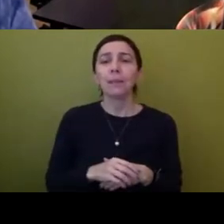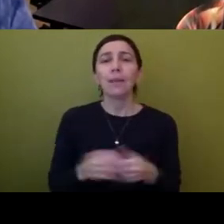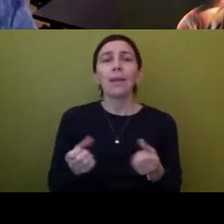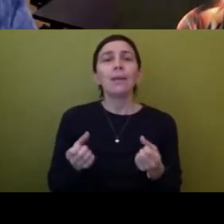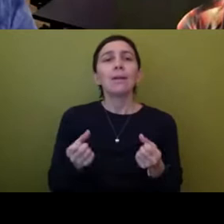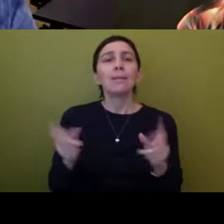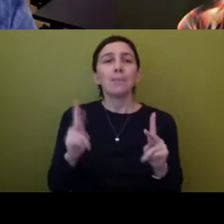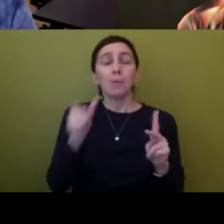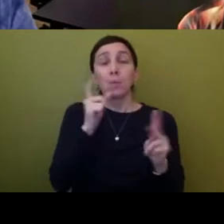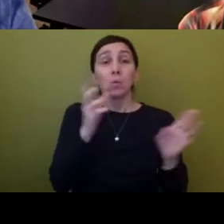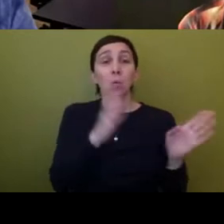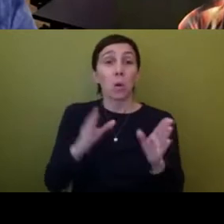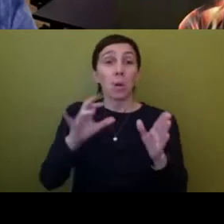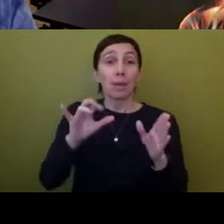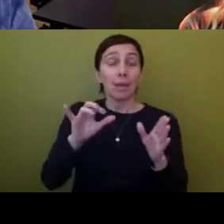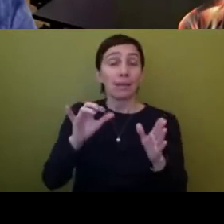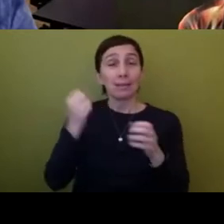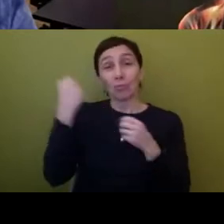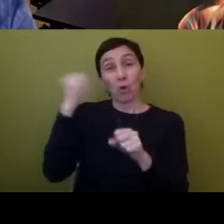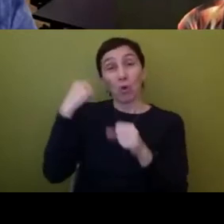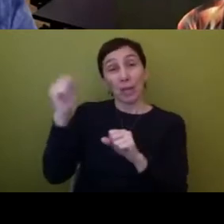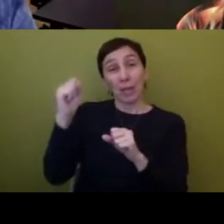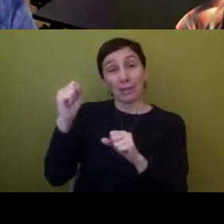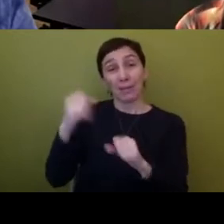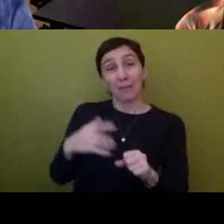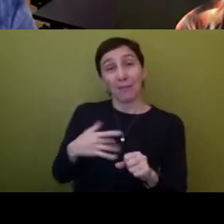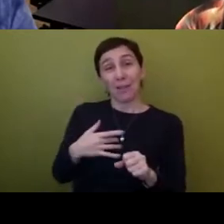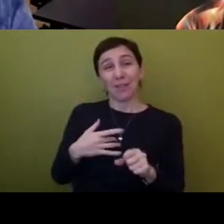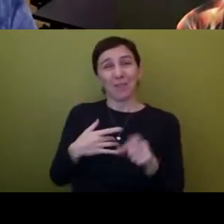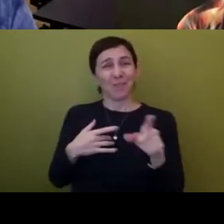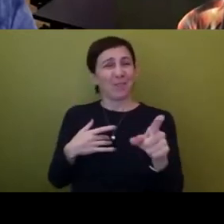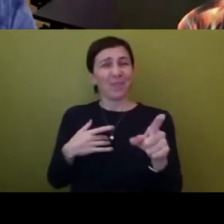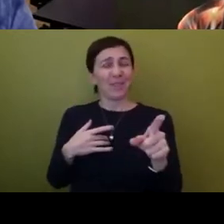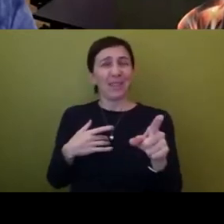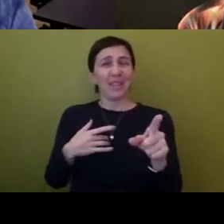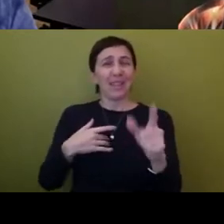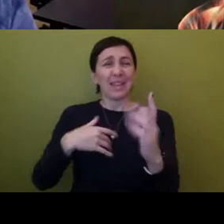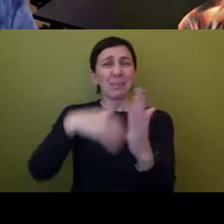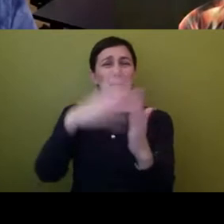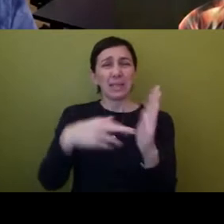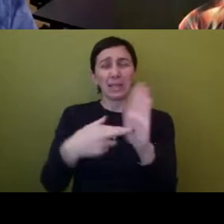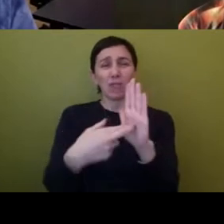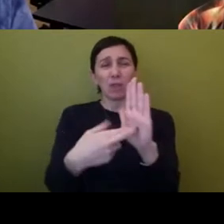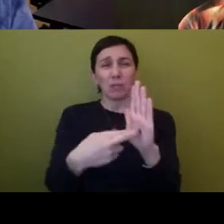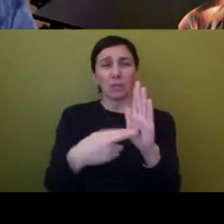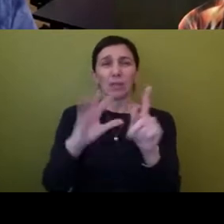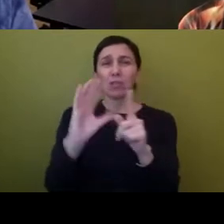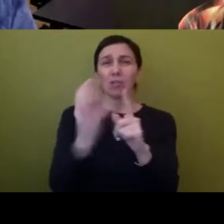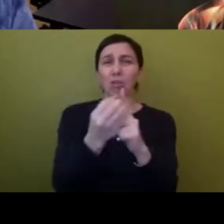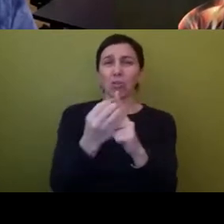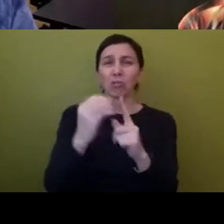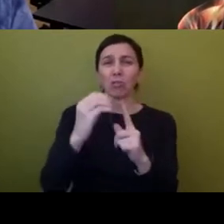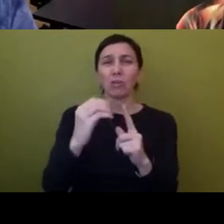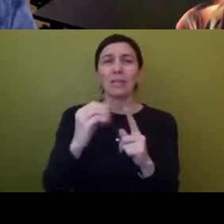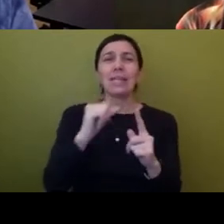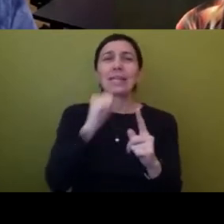organizers and activists, uh, as an act of cultural injustice, right? This was a way in which the dominant